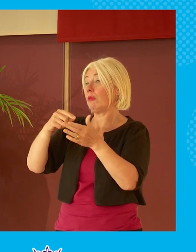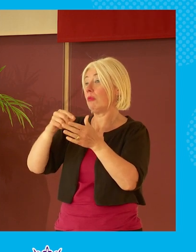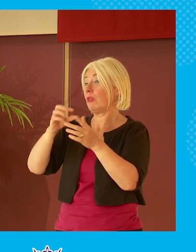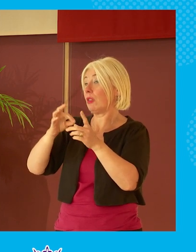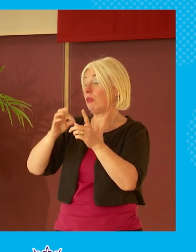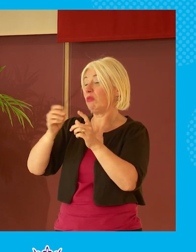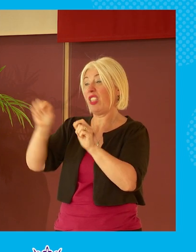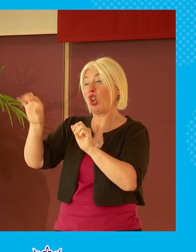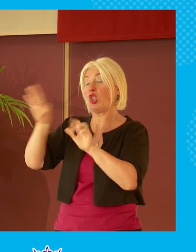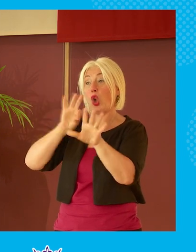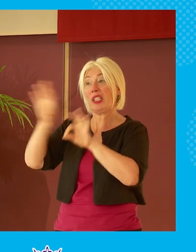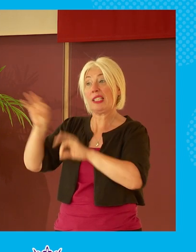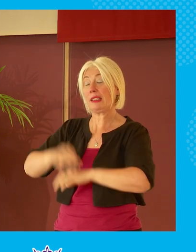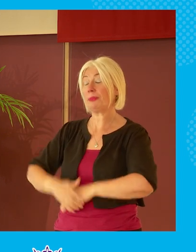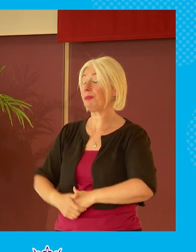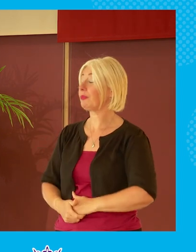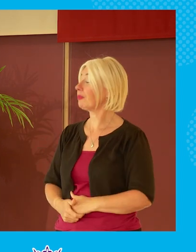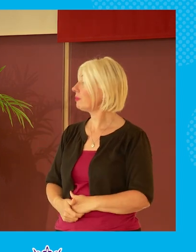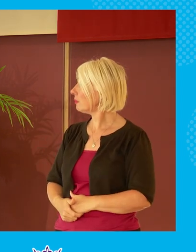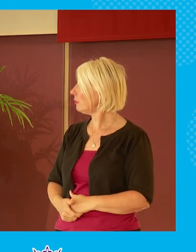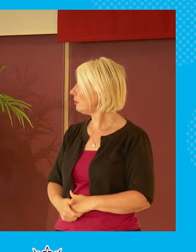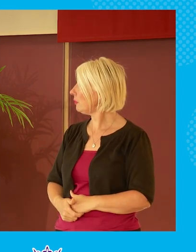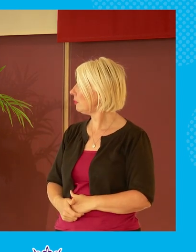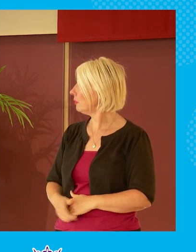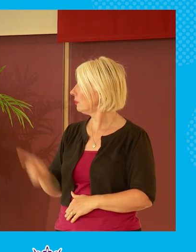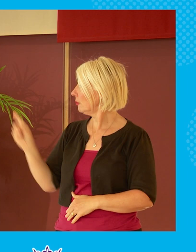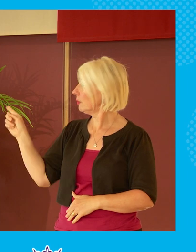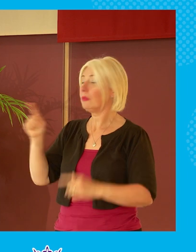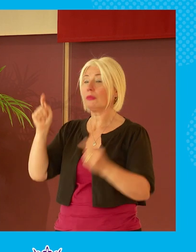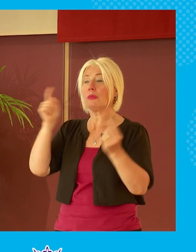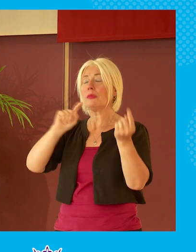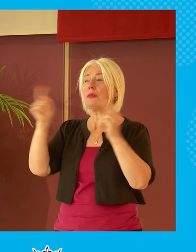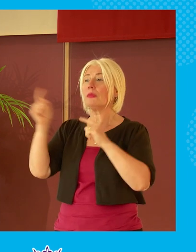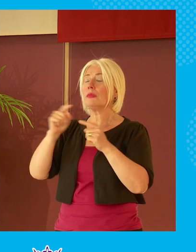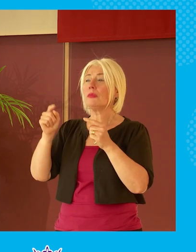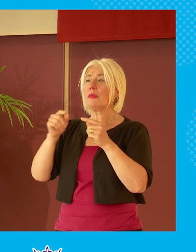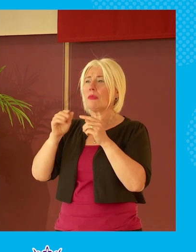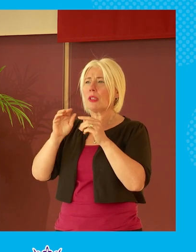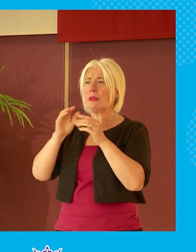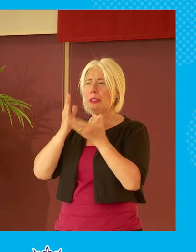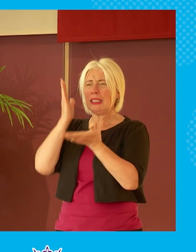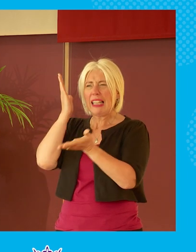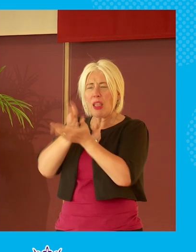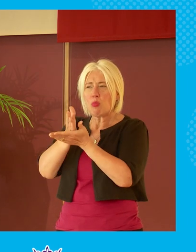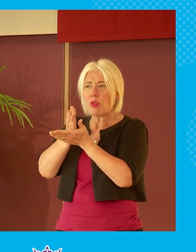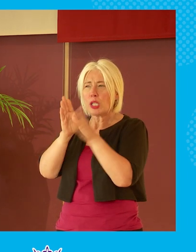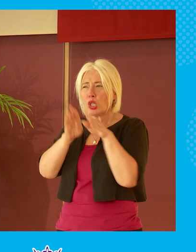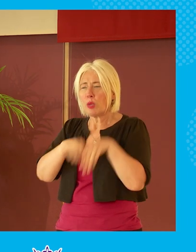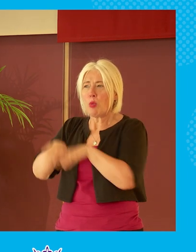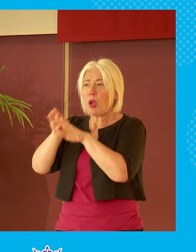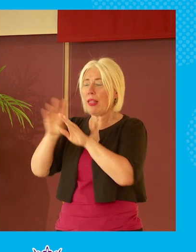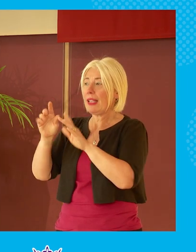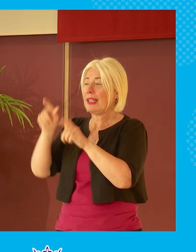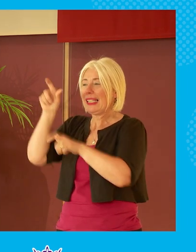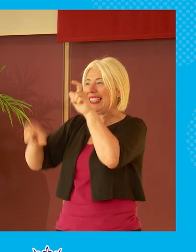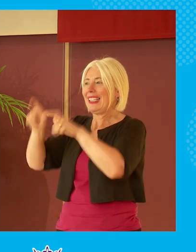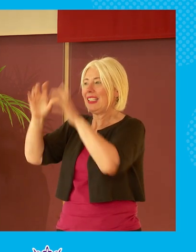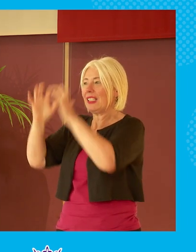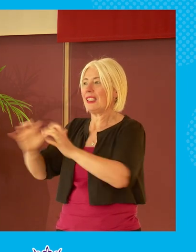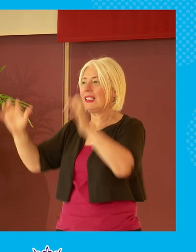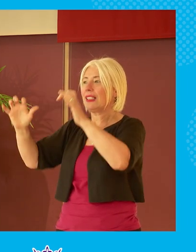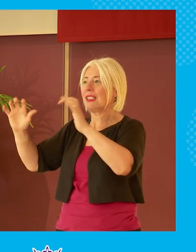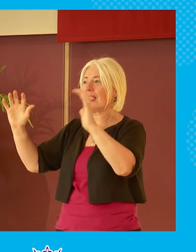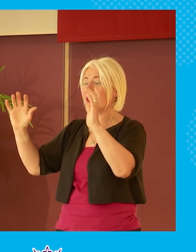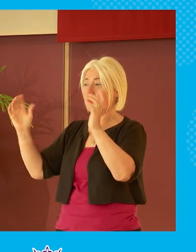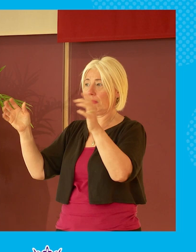i've come to clear i mean there's quite a debate at the moment about deliberative democracy and citizens assemblies etc and for